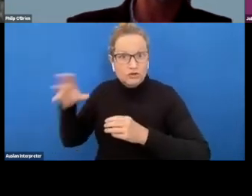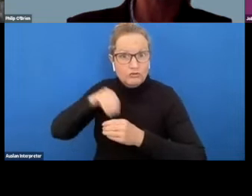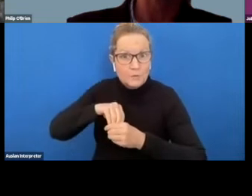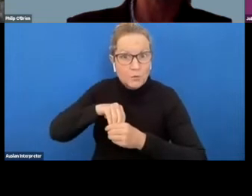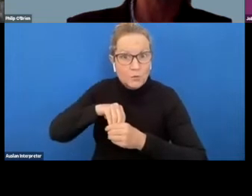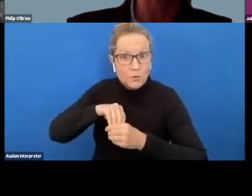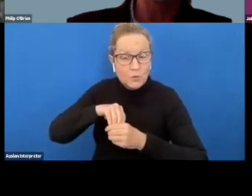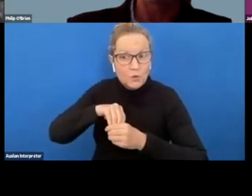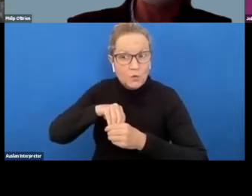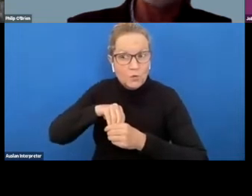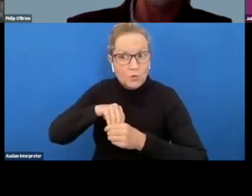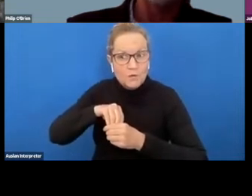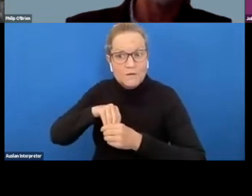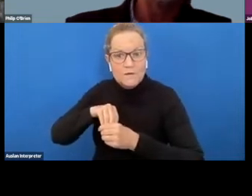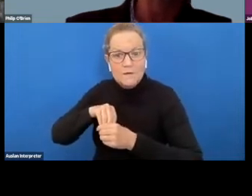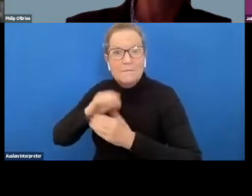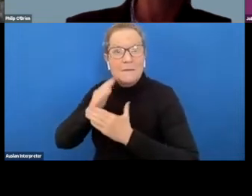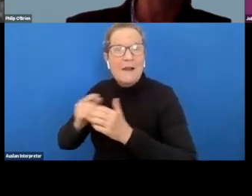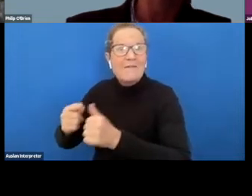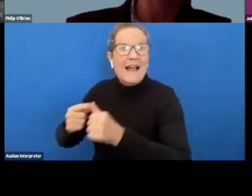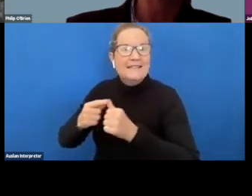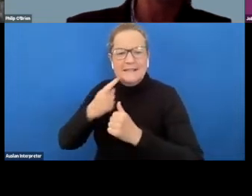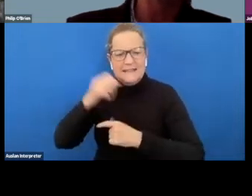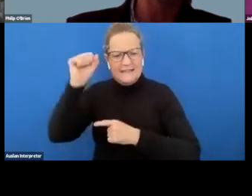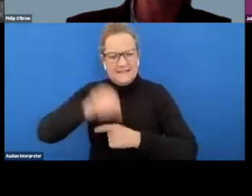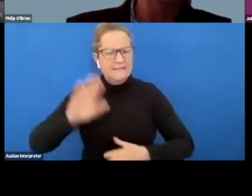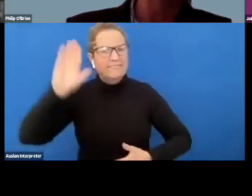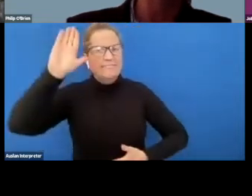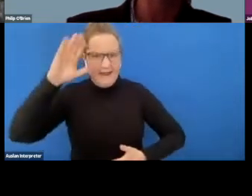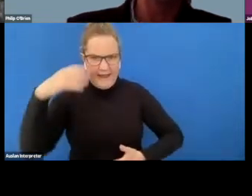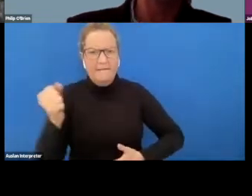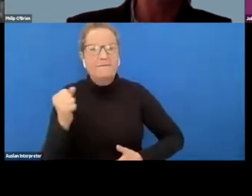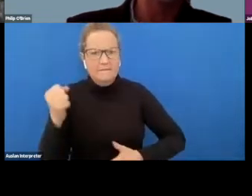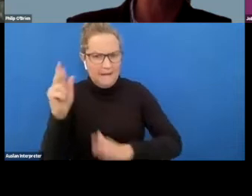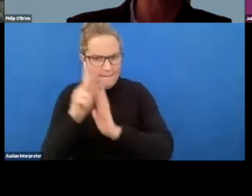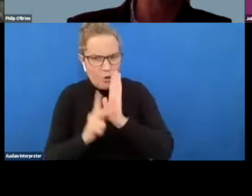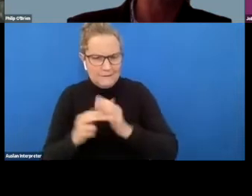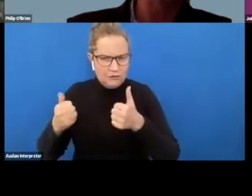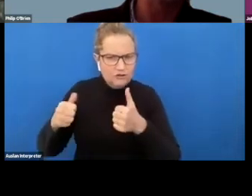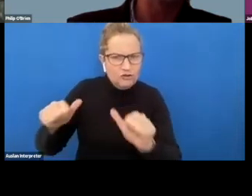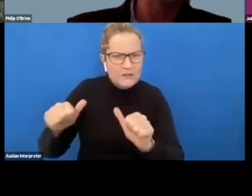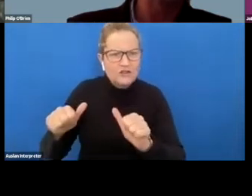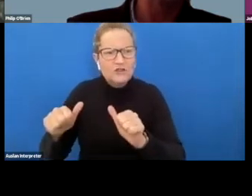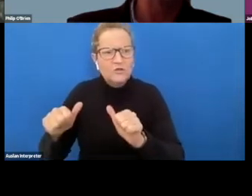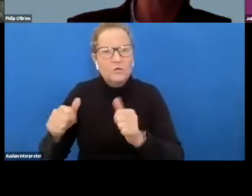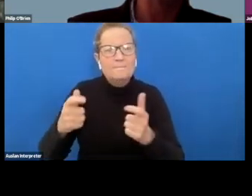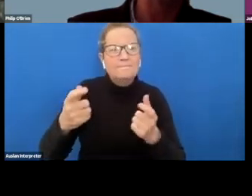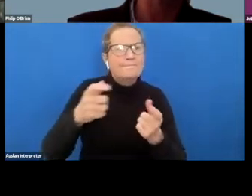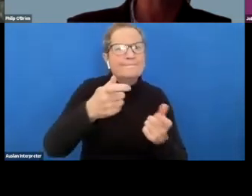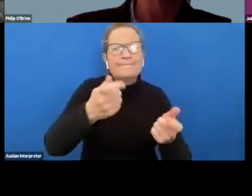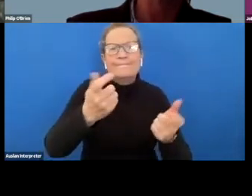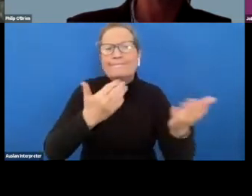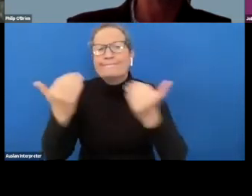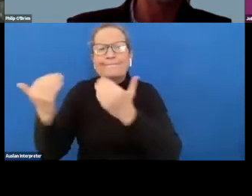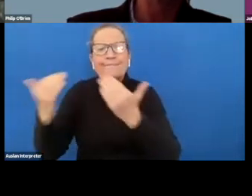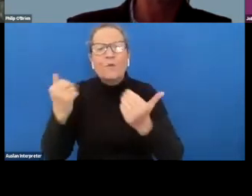answer and say yes we do um and we have policies around and strategies around bringing people on board who have disability